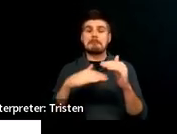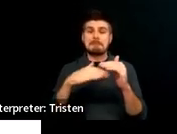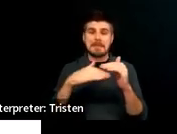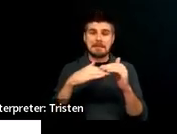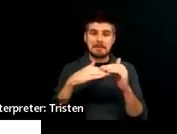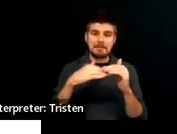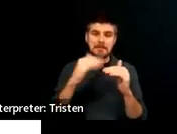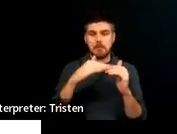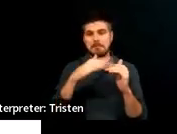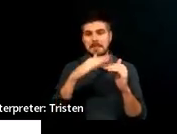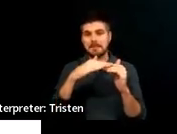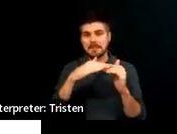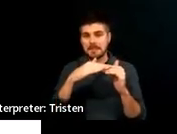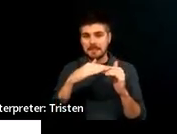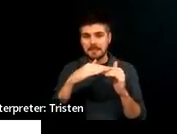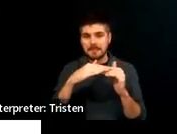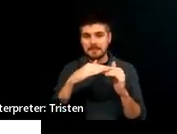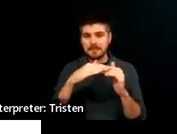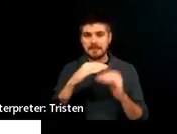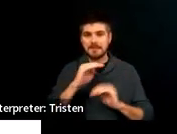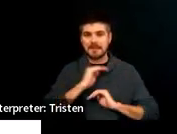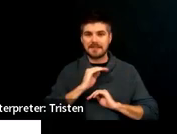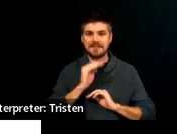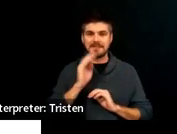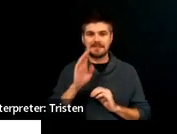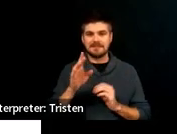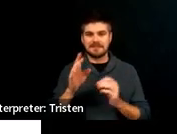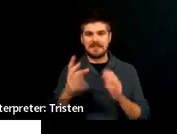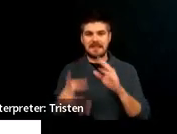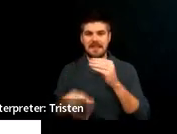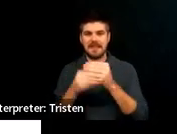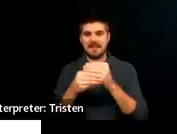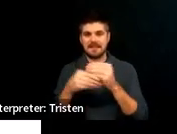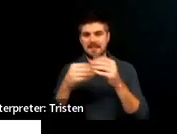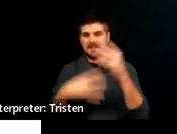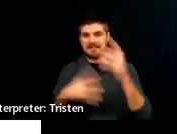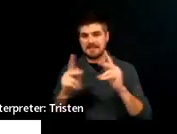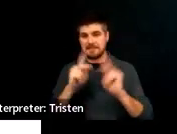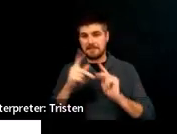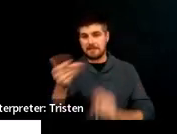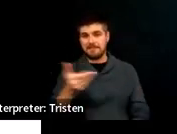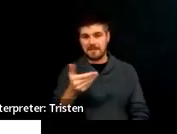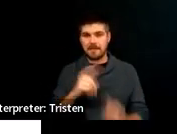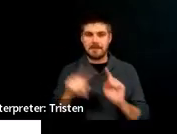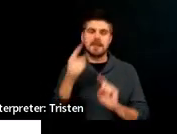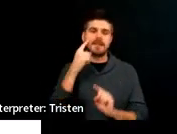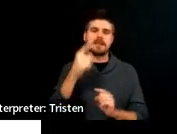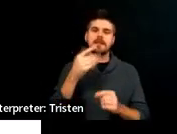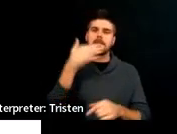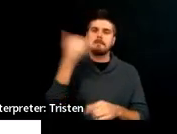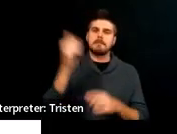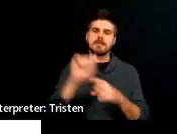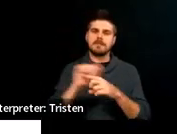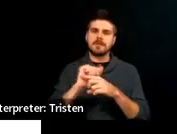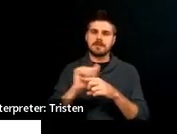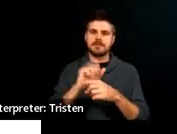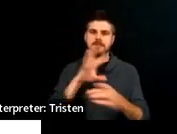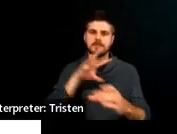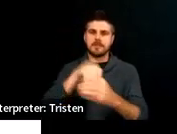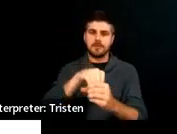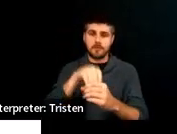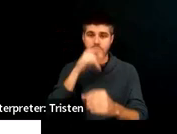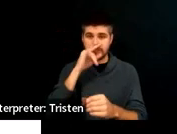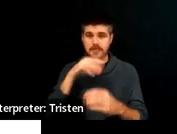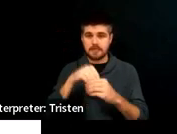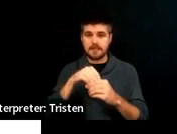the child on the list of people being invited on the back. But we really believe best practice is for the child to be included in the salutation since